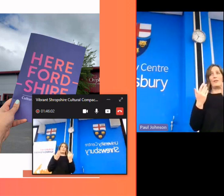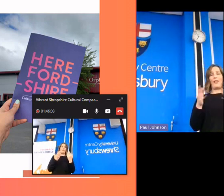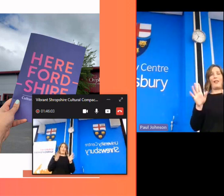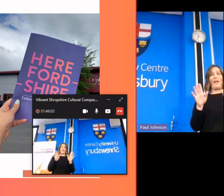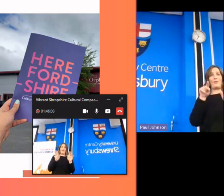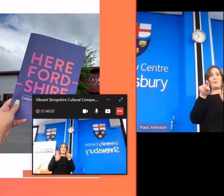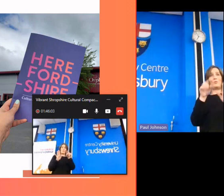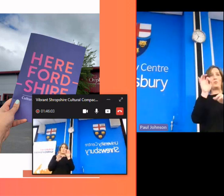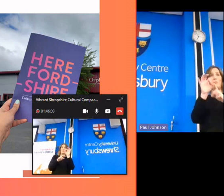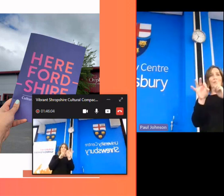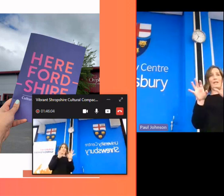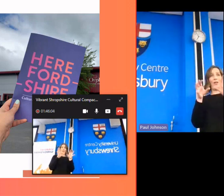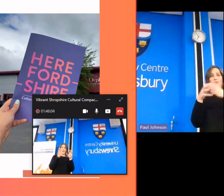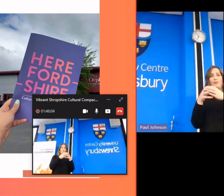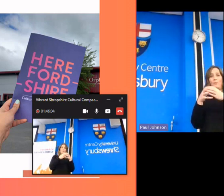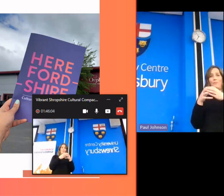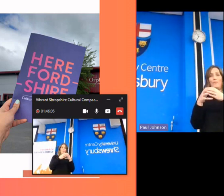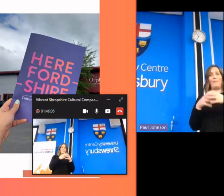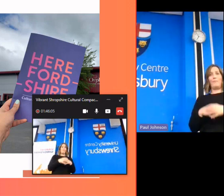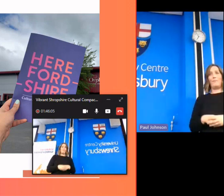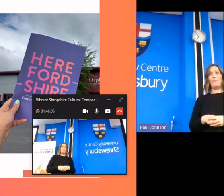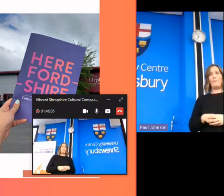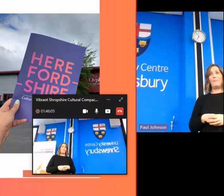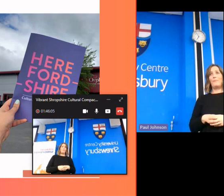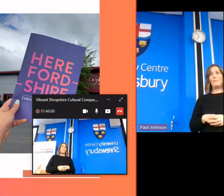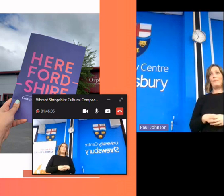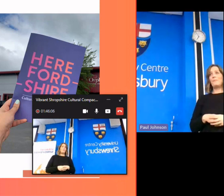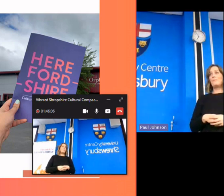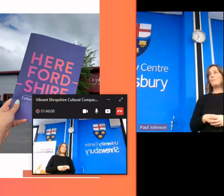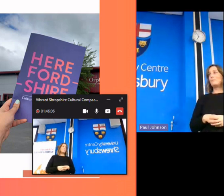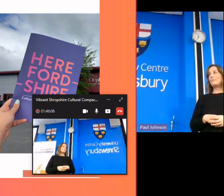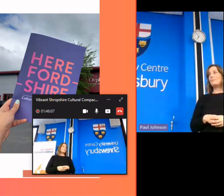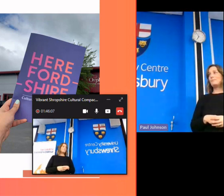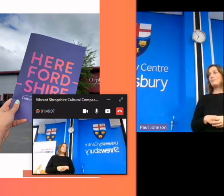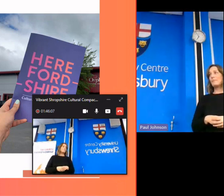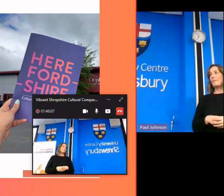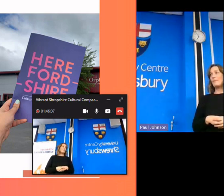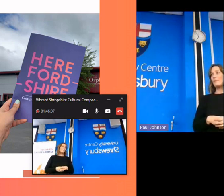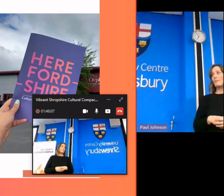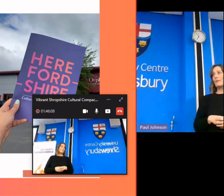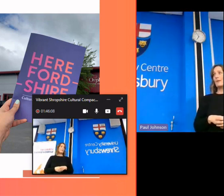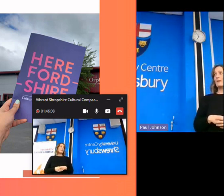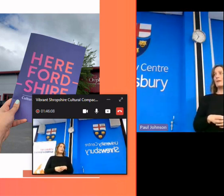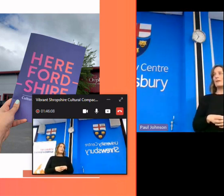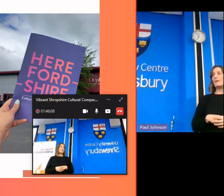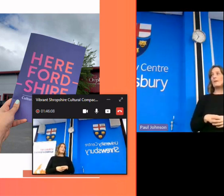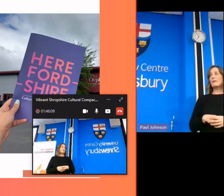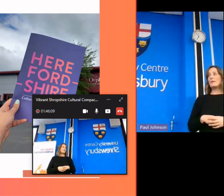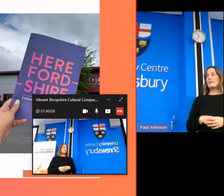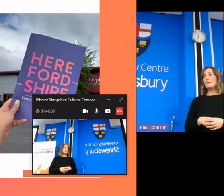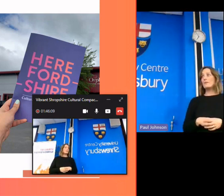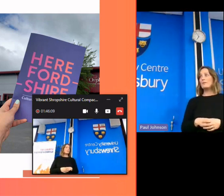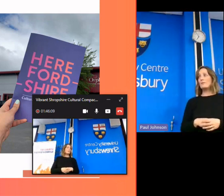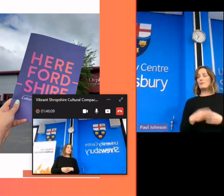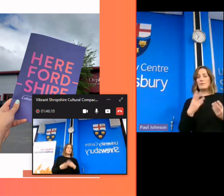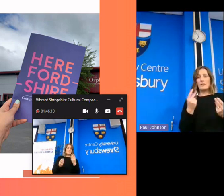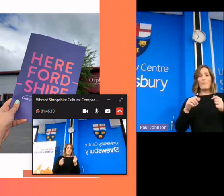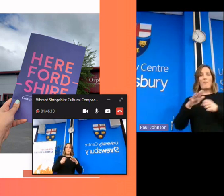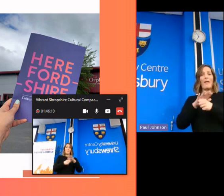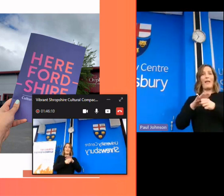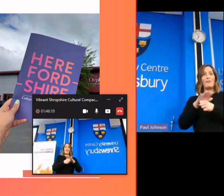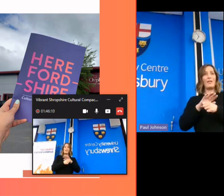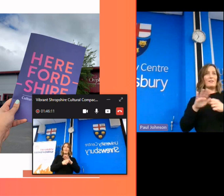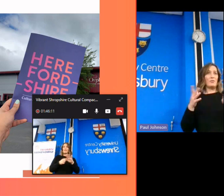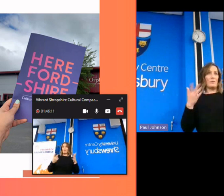certain demographic so um yes indeed and um and obviously we have um in some areas not